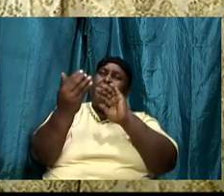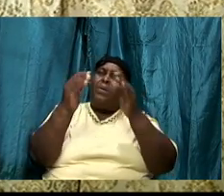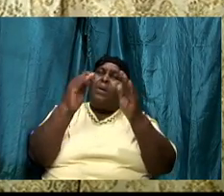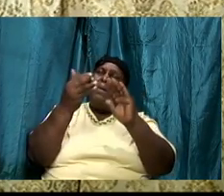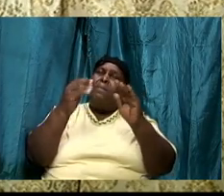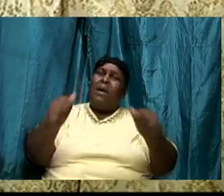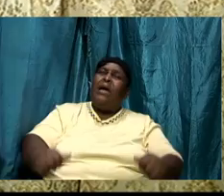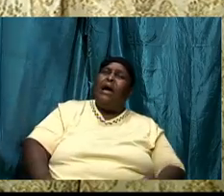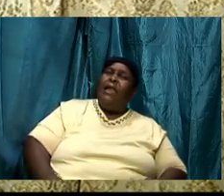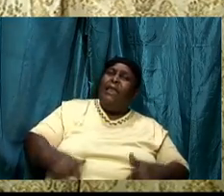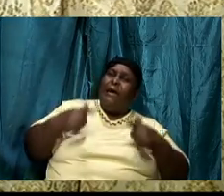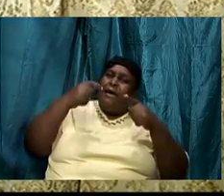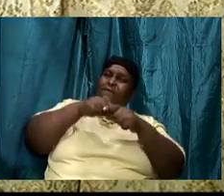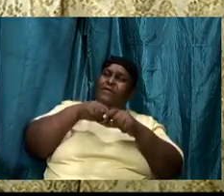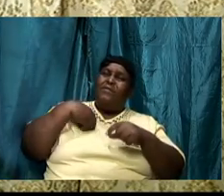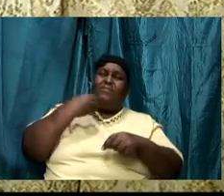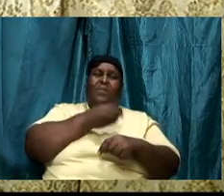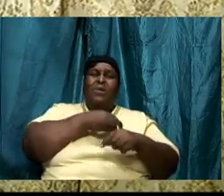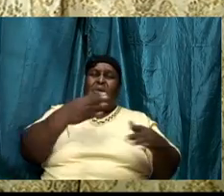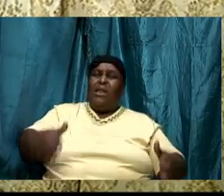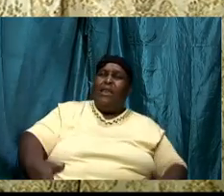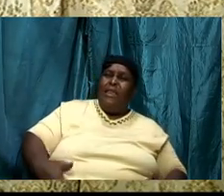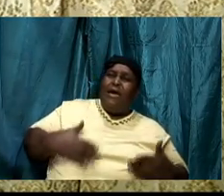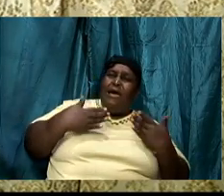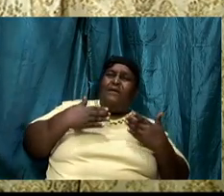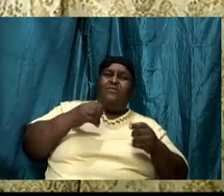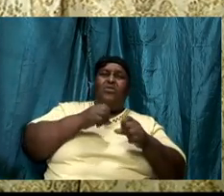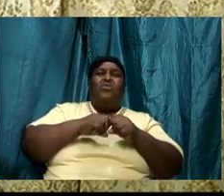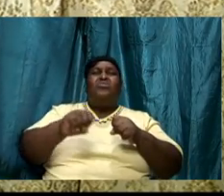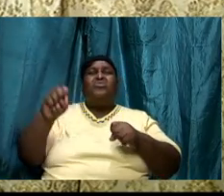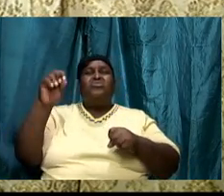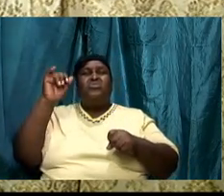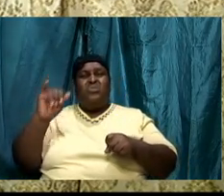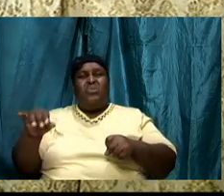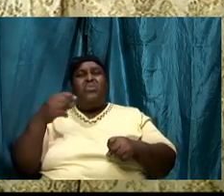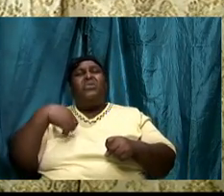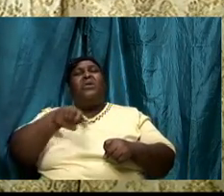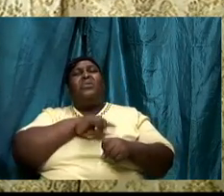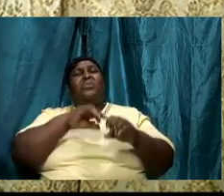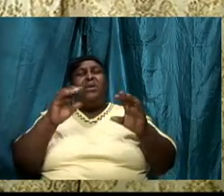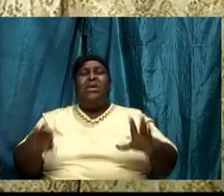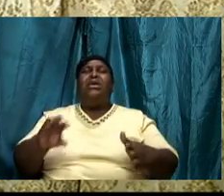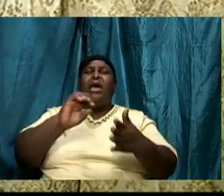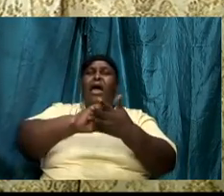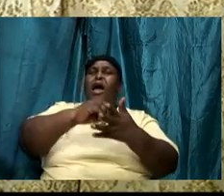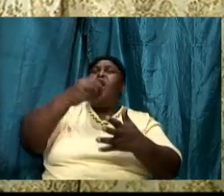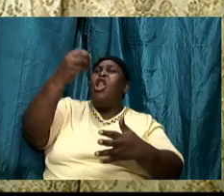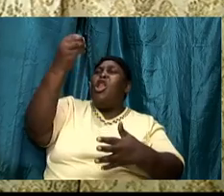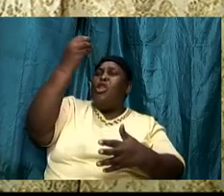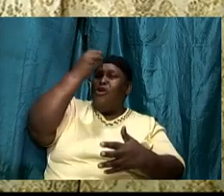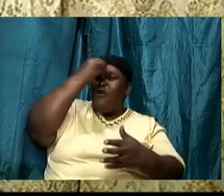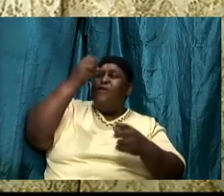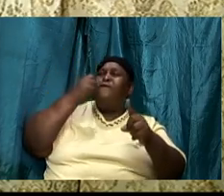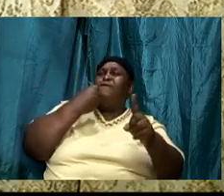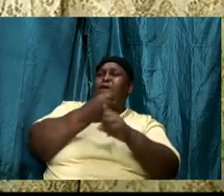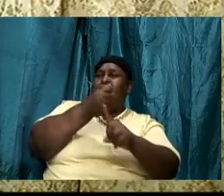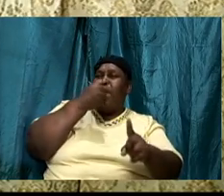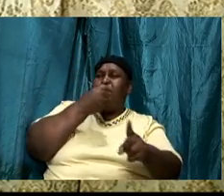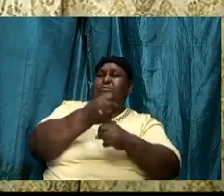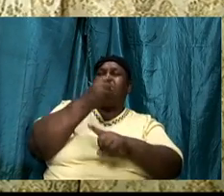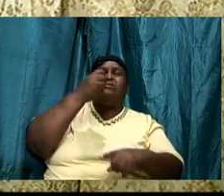how to fight David prayed and asked God to teach my fingers